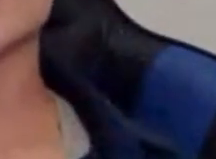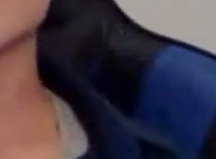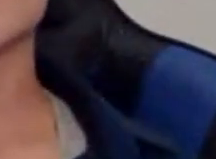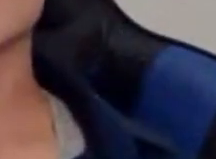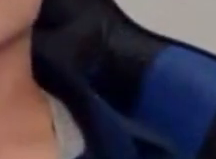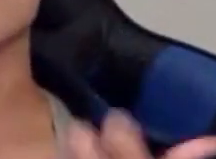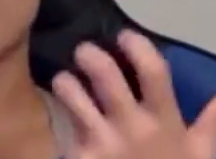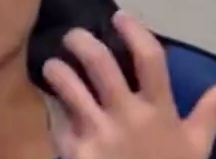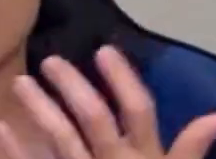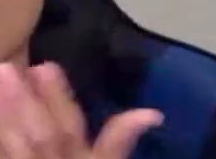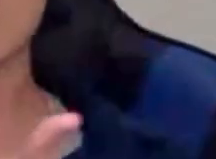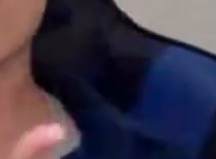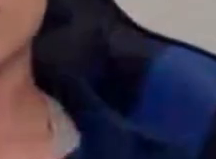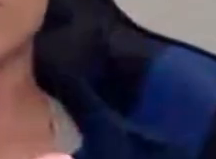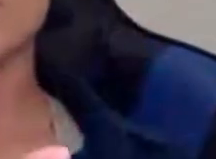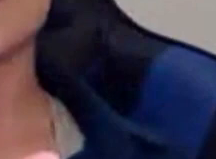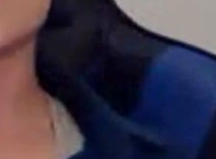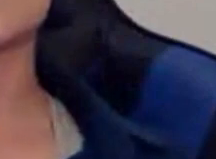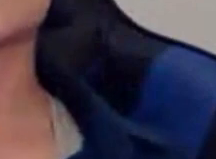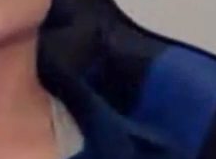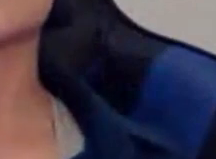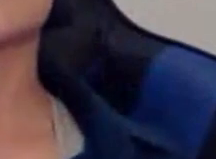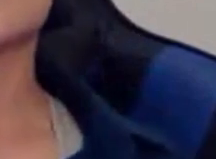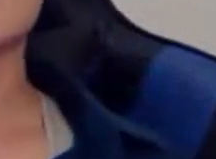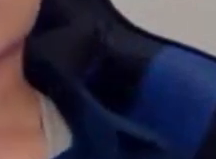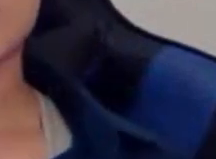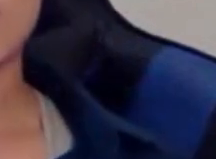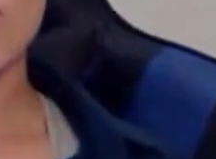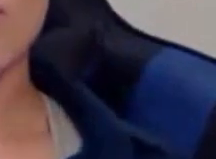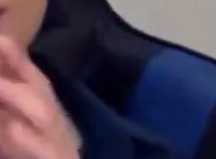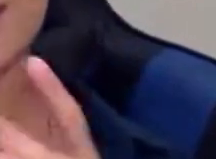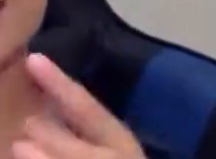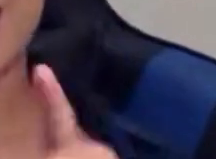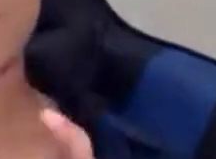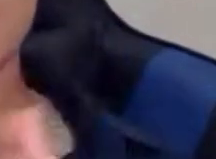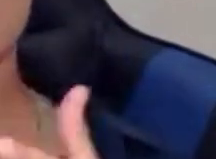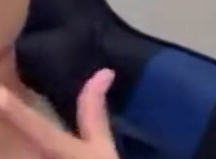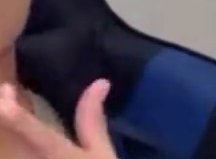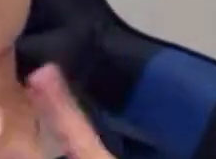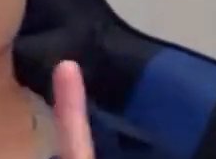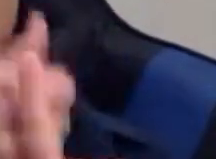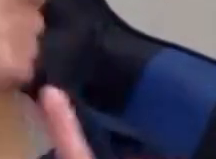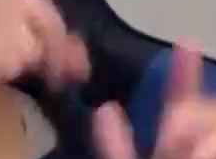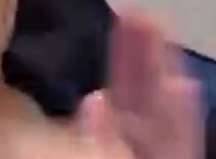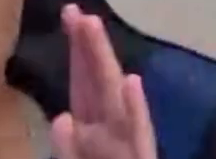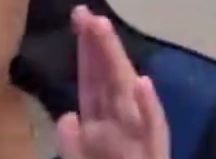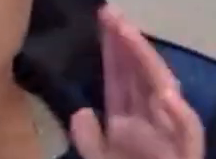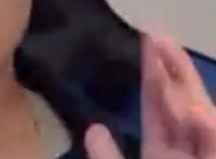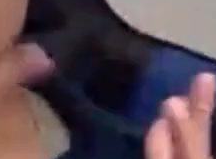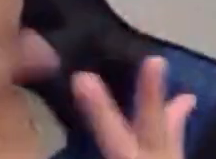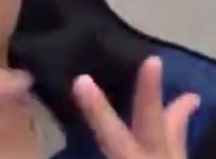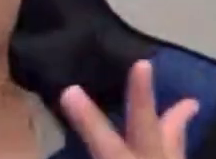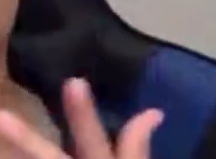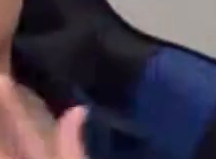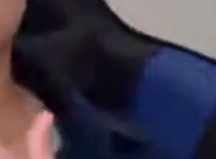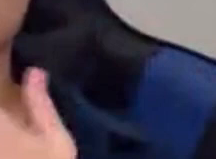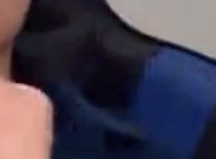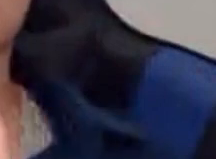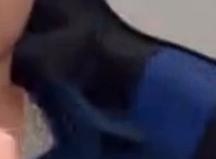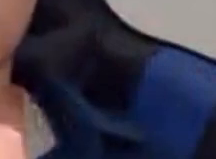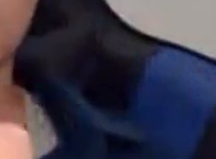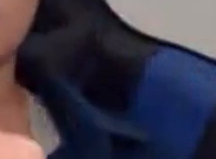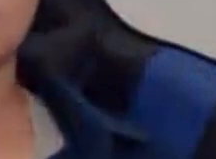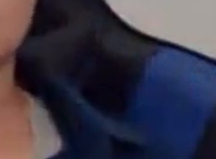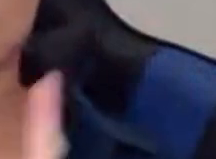and suicide among and against trans men and trans masculine people, that there are